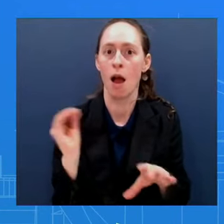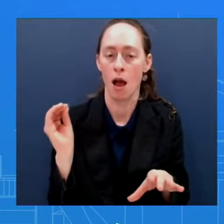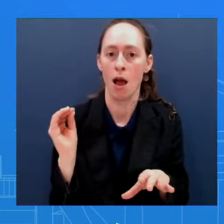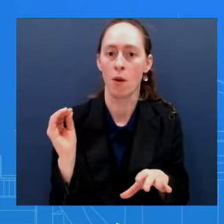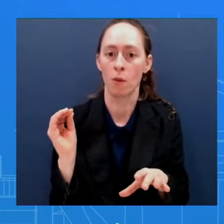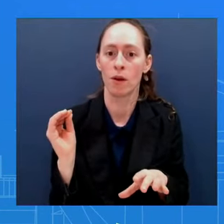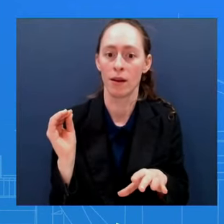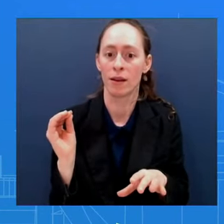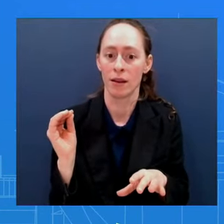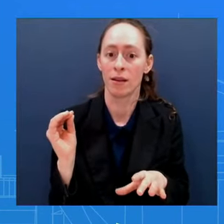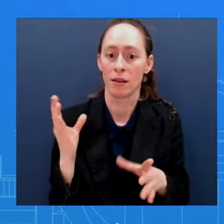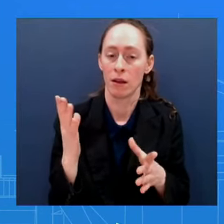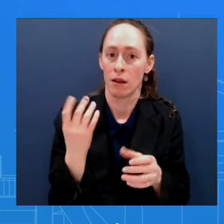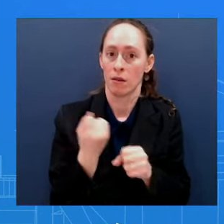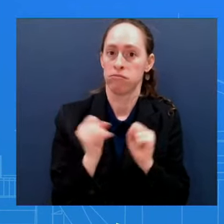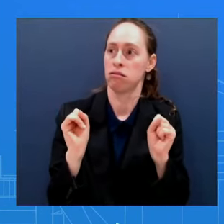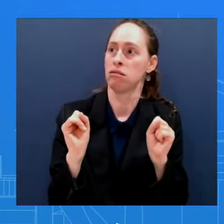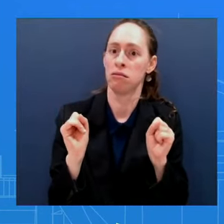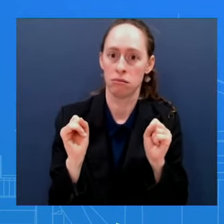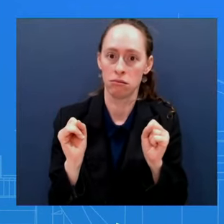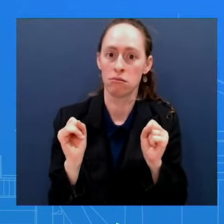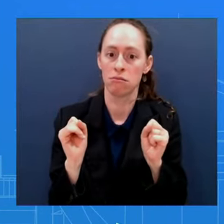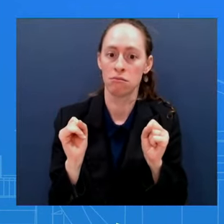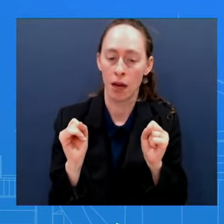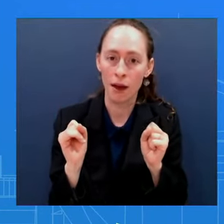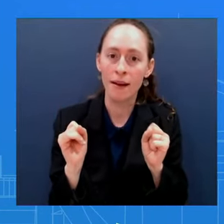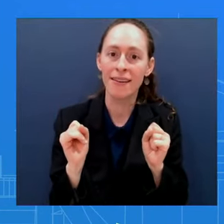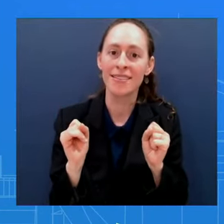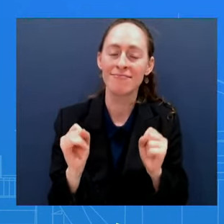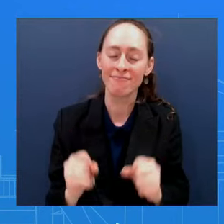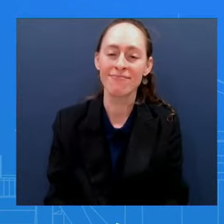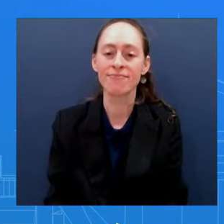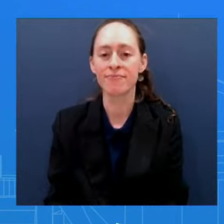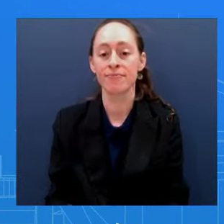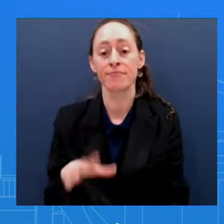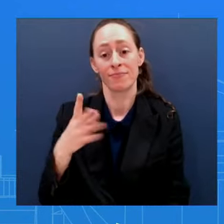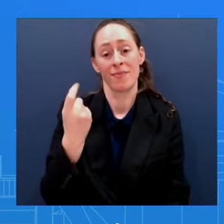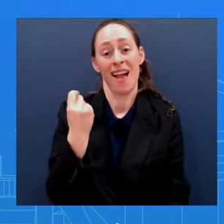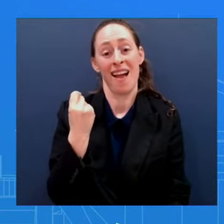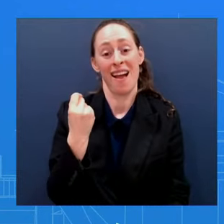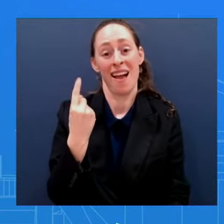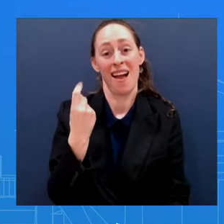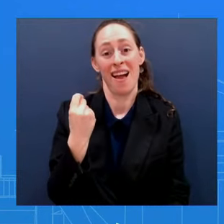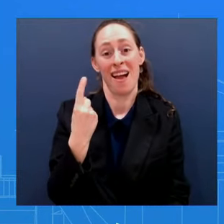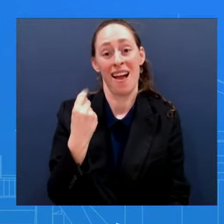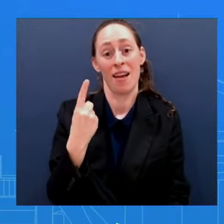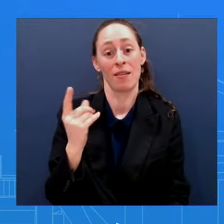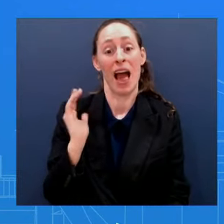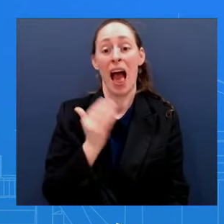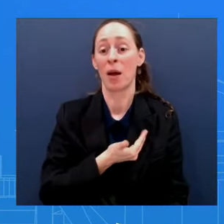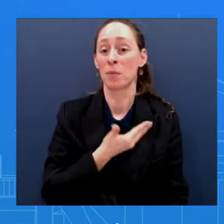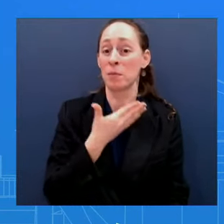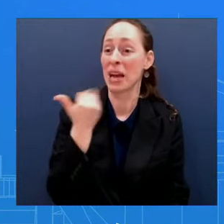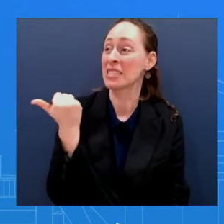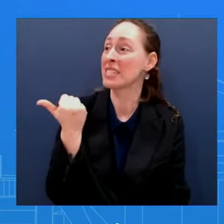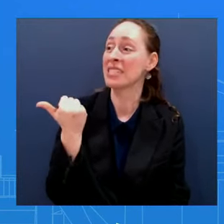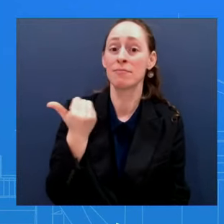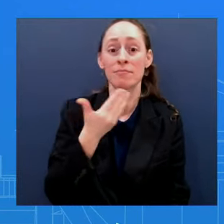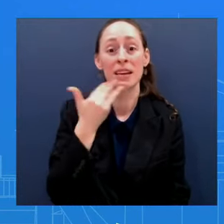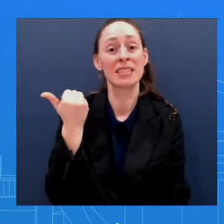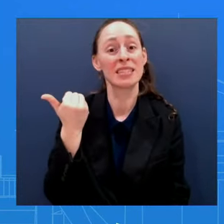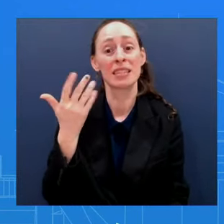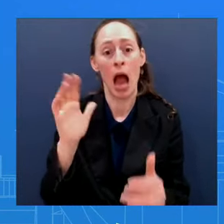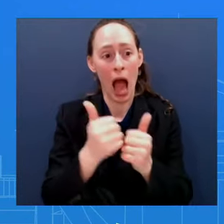released were done through a hostage deal Right? A pause in the fighting where they were able to go And that's why we're putting so much effort into these current